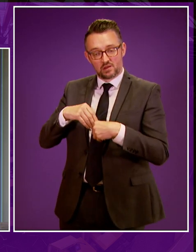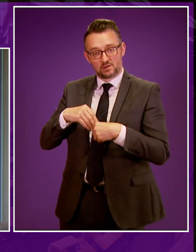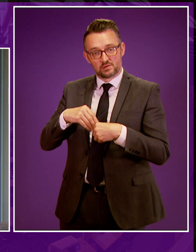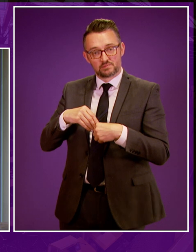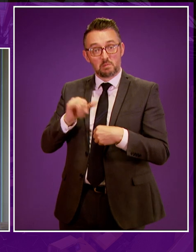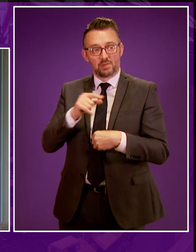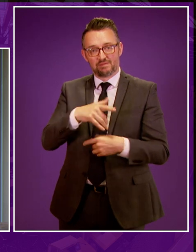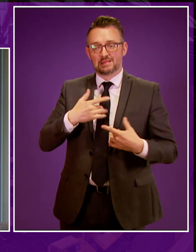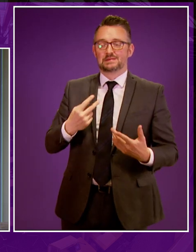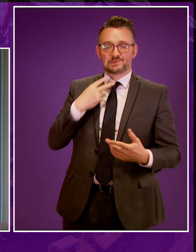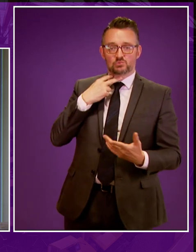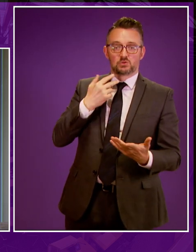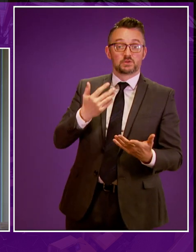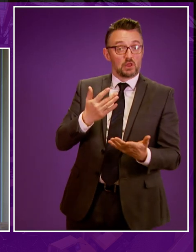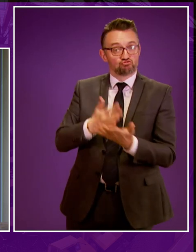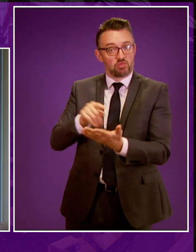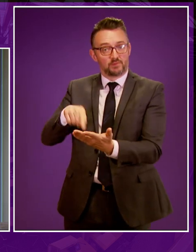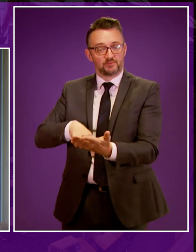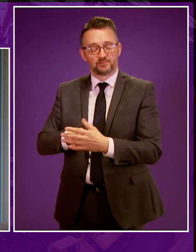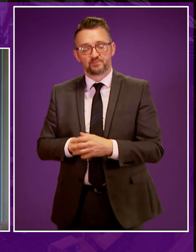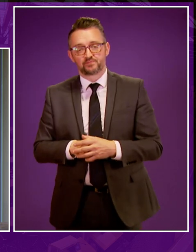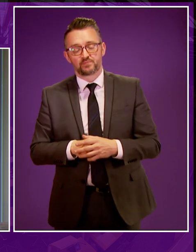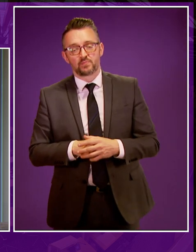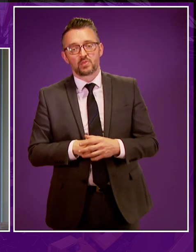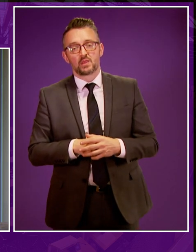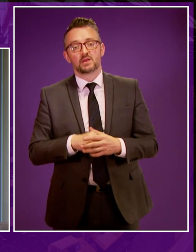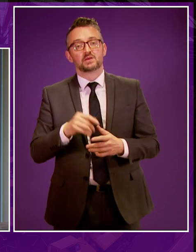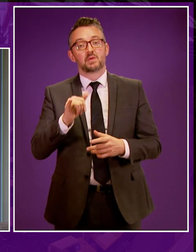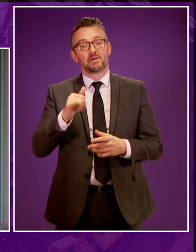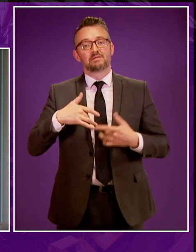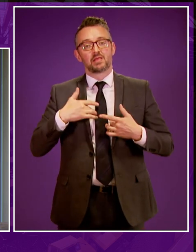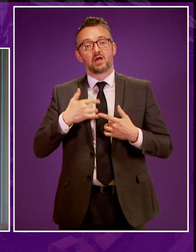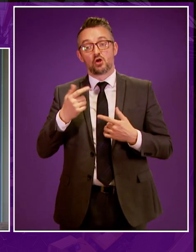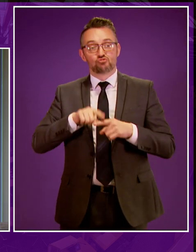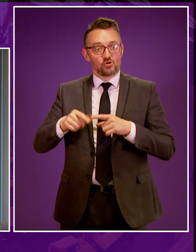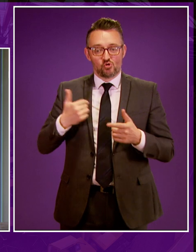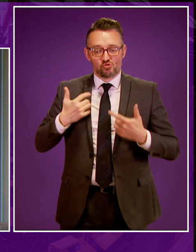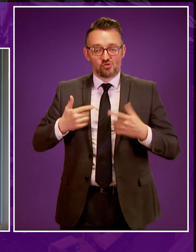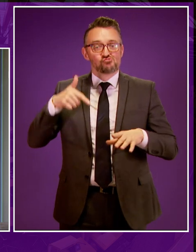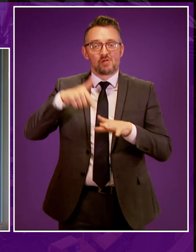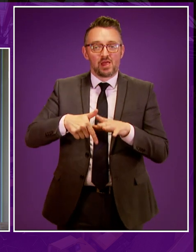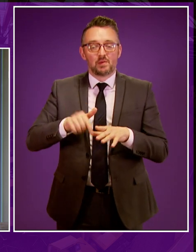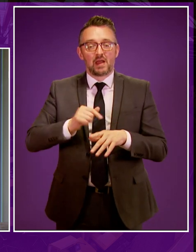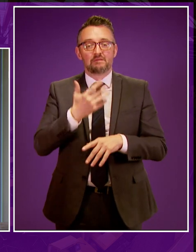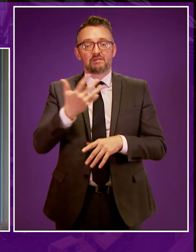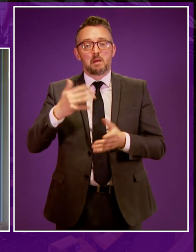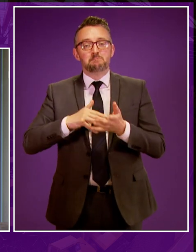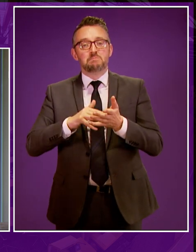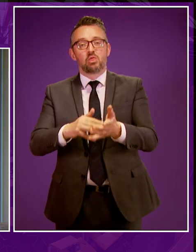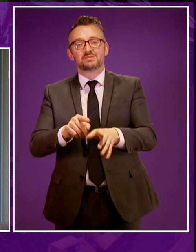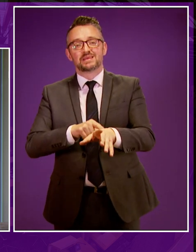So it would seem that INEOS and other prospective investors may be 55 million years too late, at least in Scotland. fact,